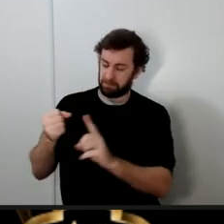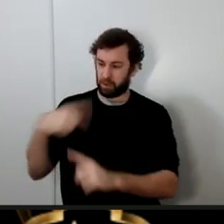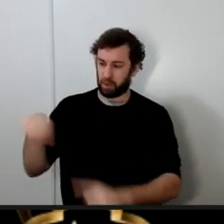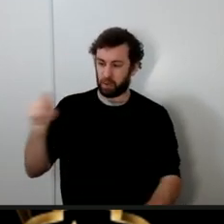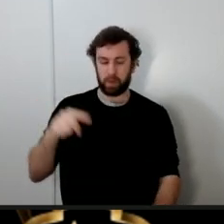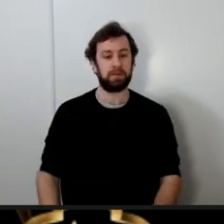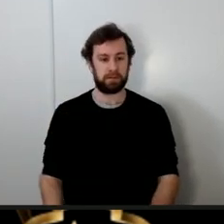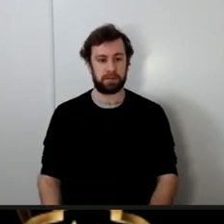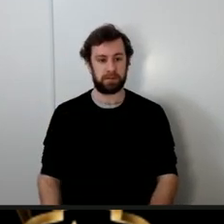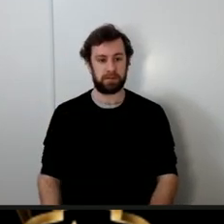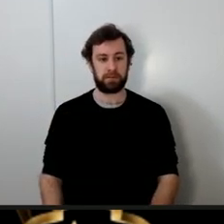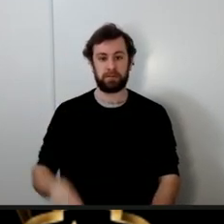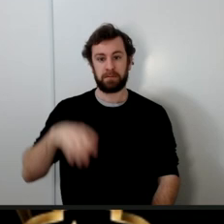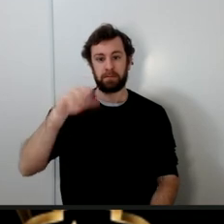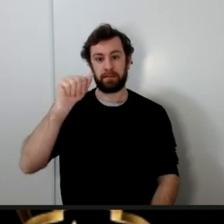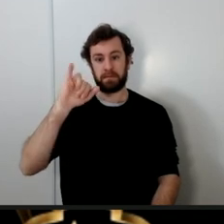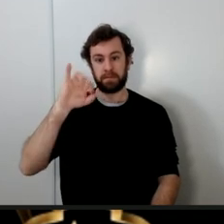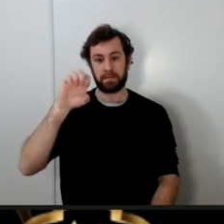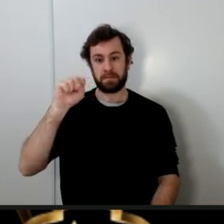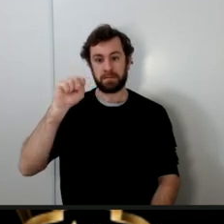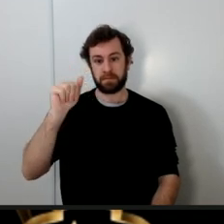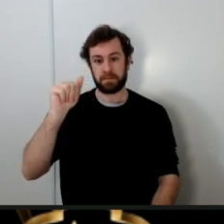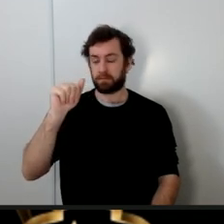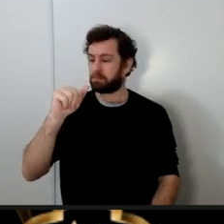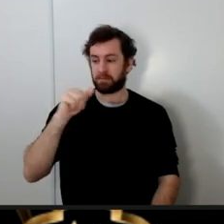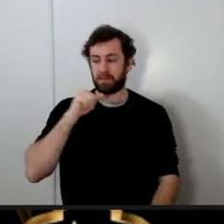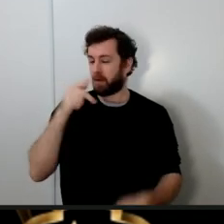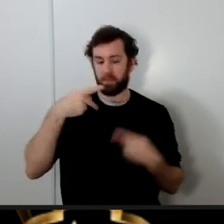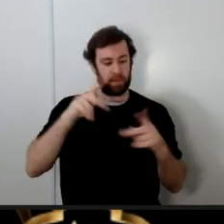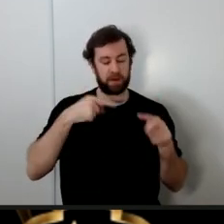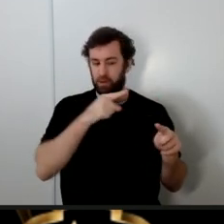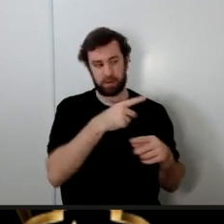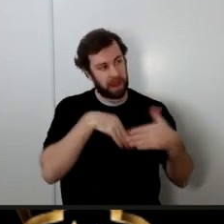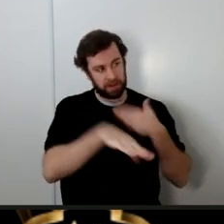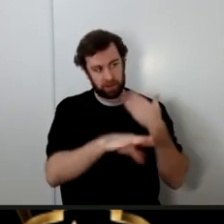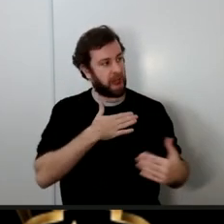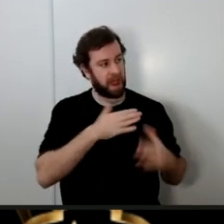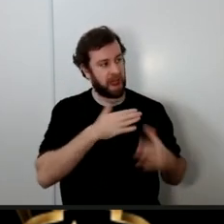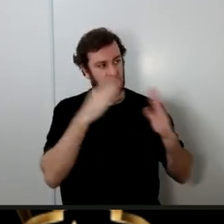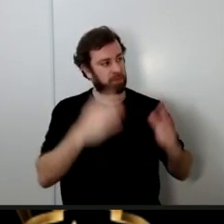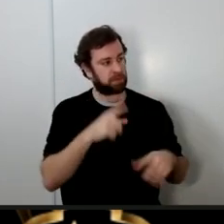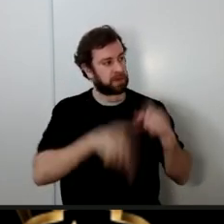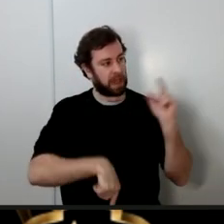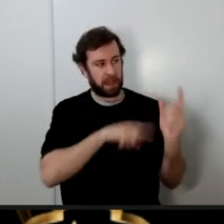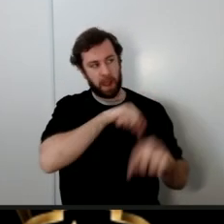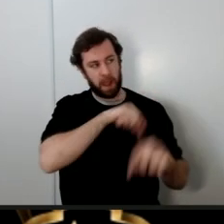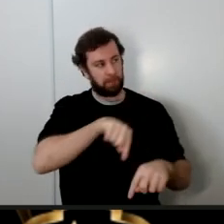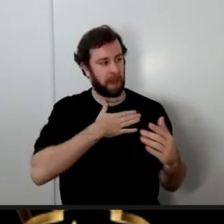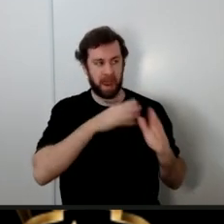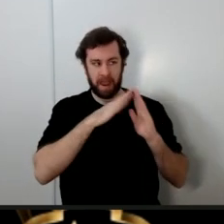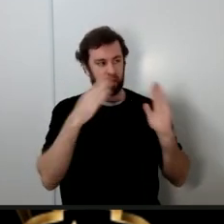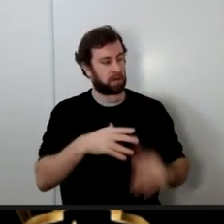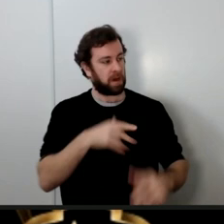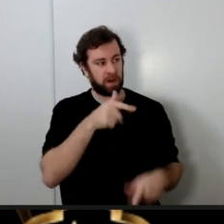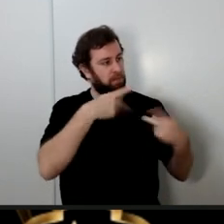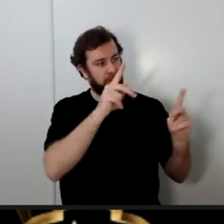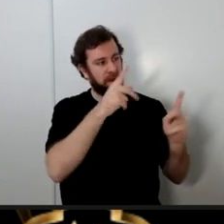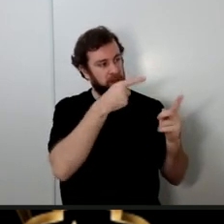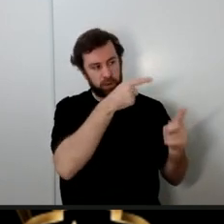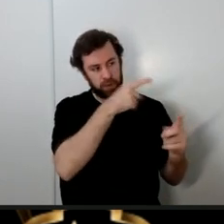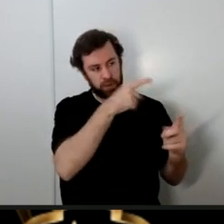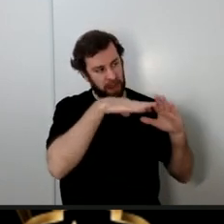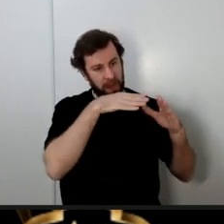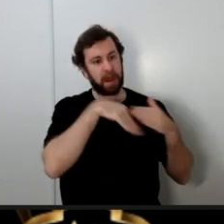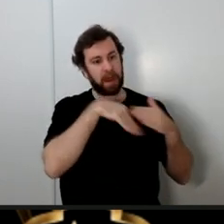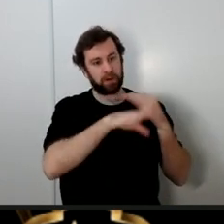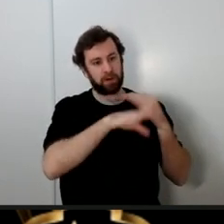Aisha told him I do not give you permission to come to my house you cannot enter my house I don't give you that permission he gave